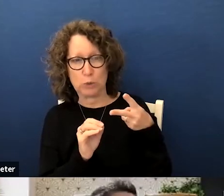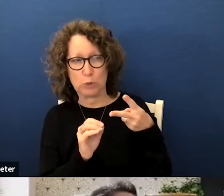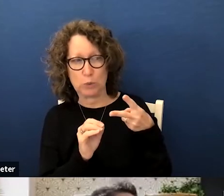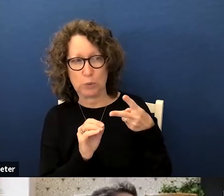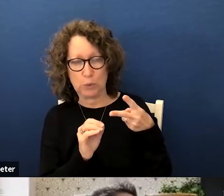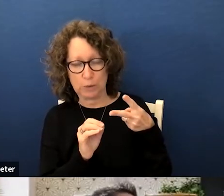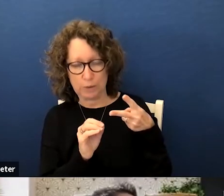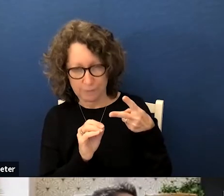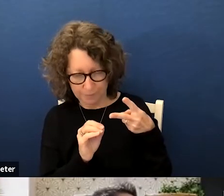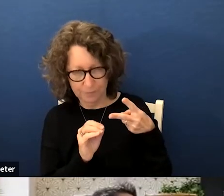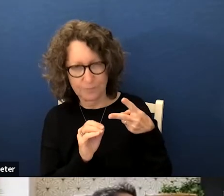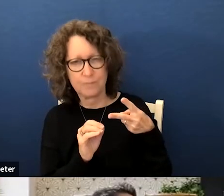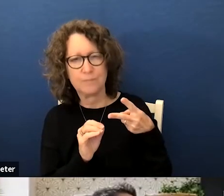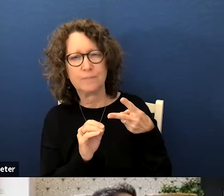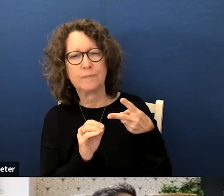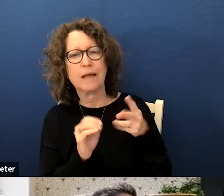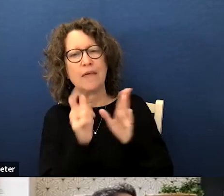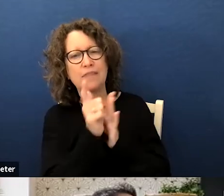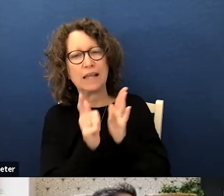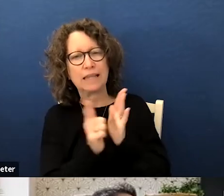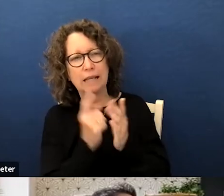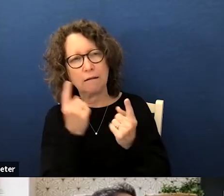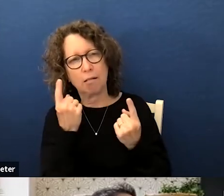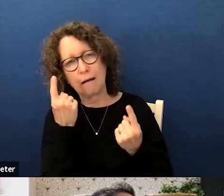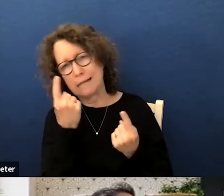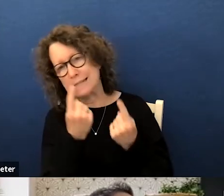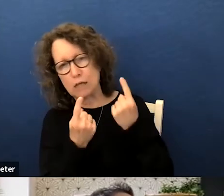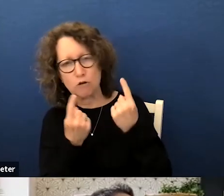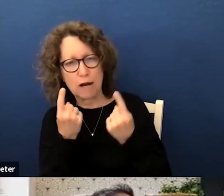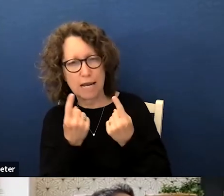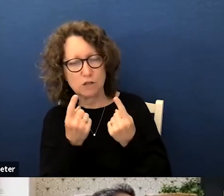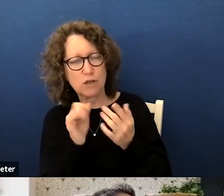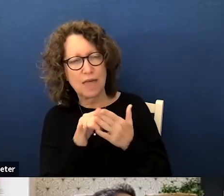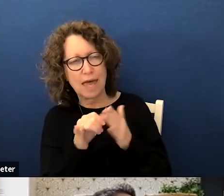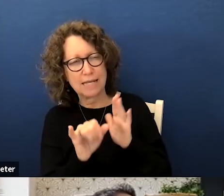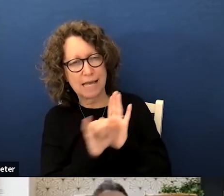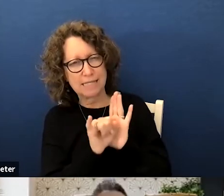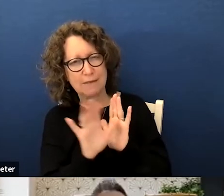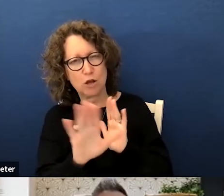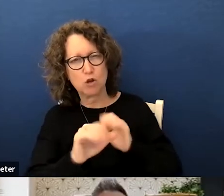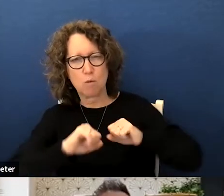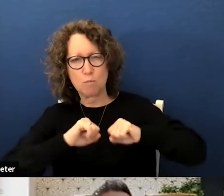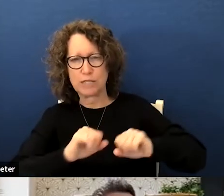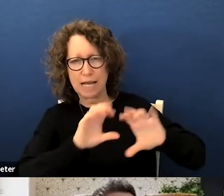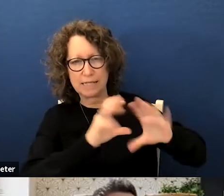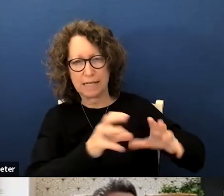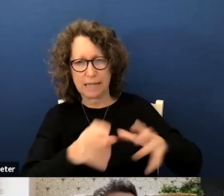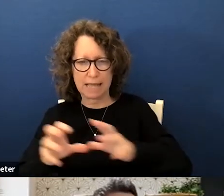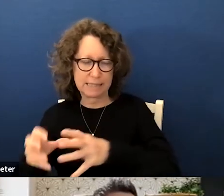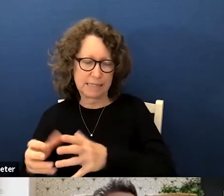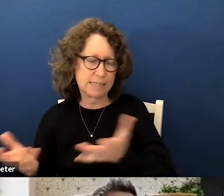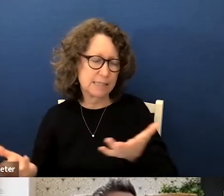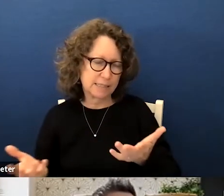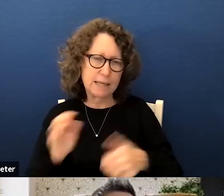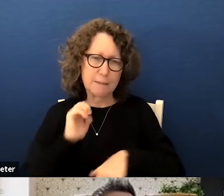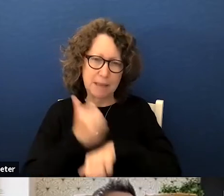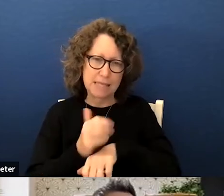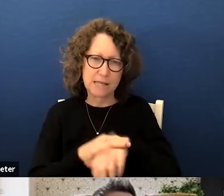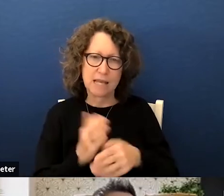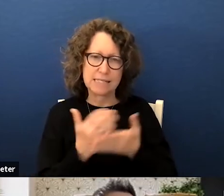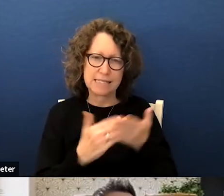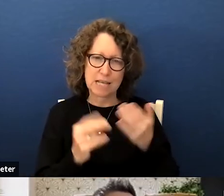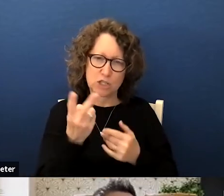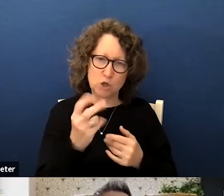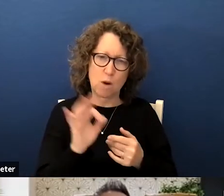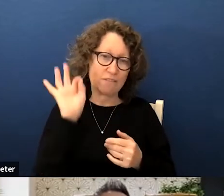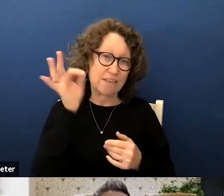um the legal consideration that's identifying your protected classes um based on section two of